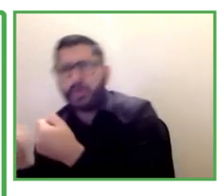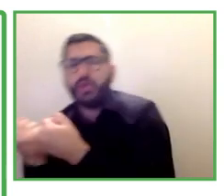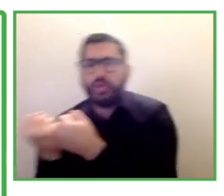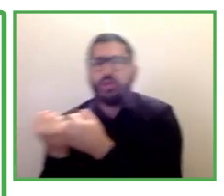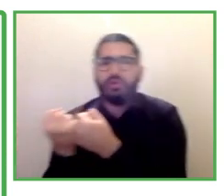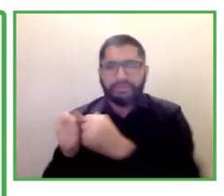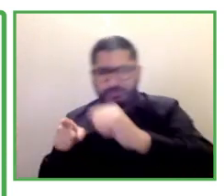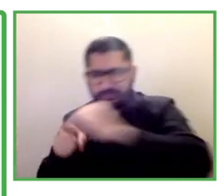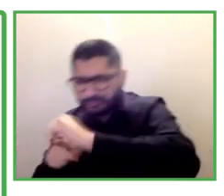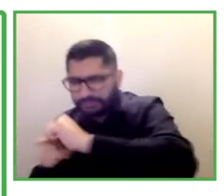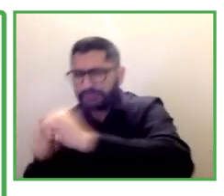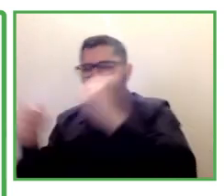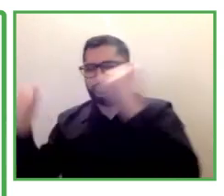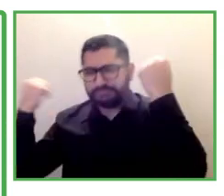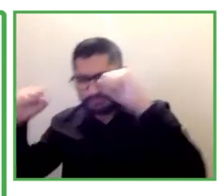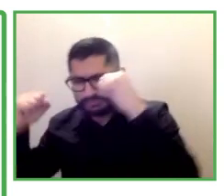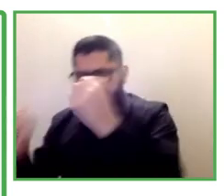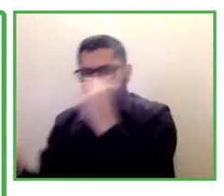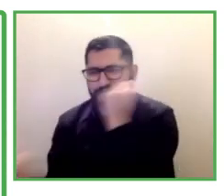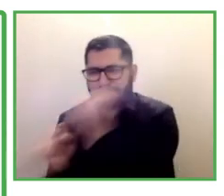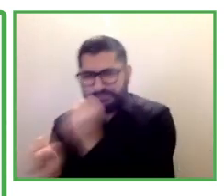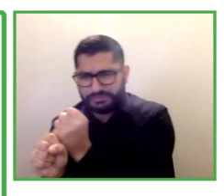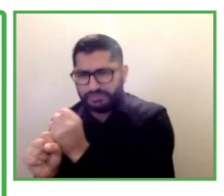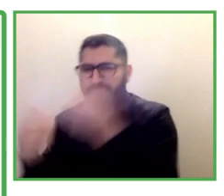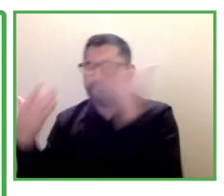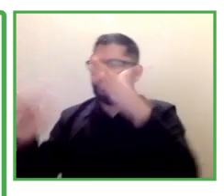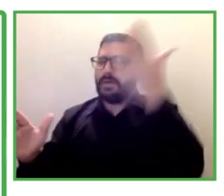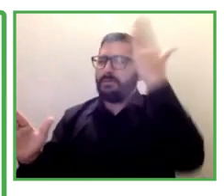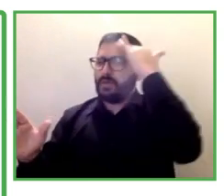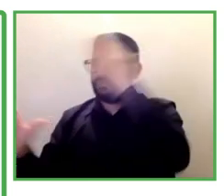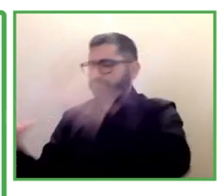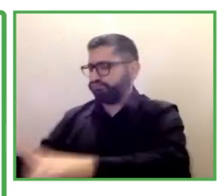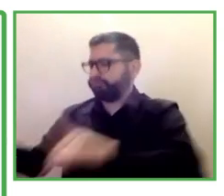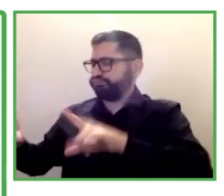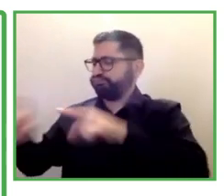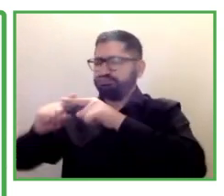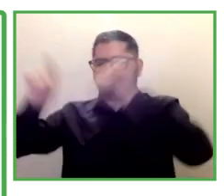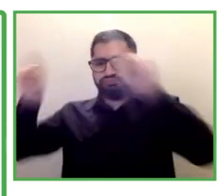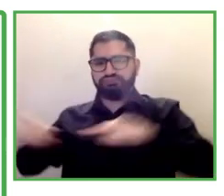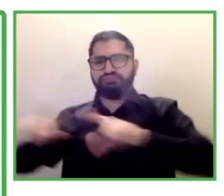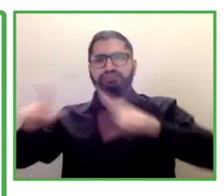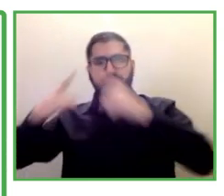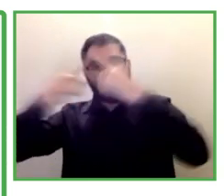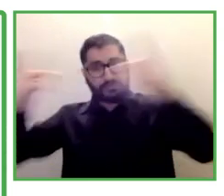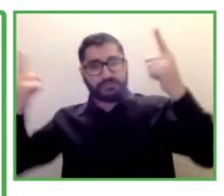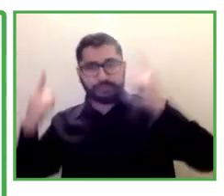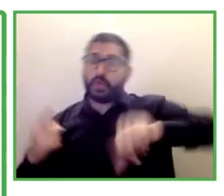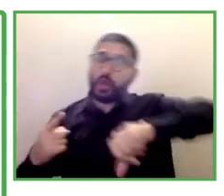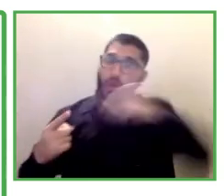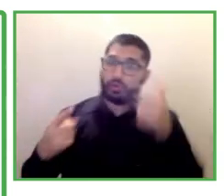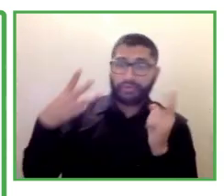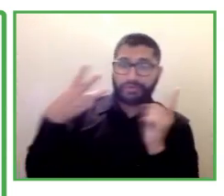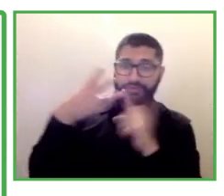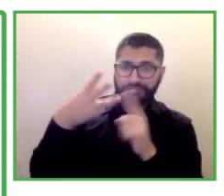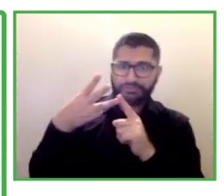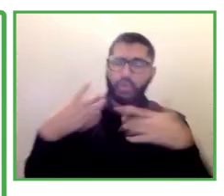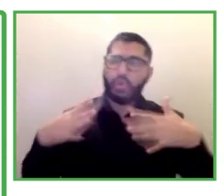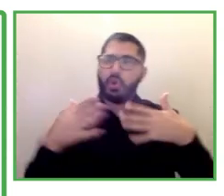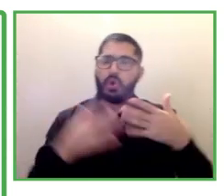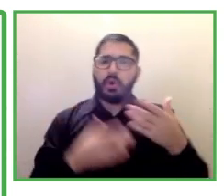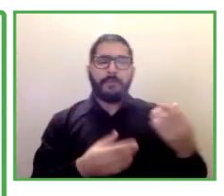all parties involved so for students it's a great way for them to to get that foot in the door and build their professional work exposure